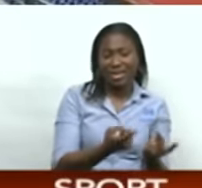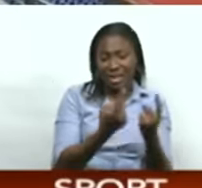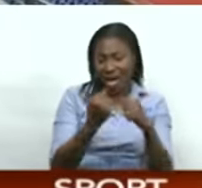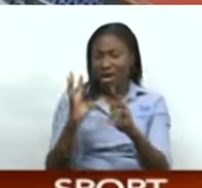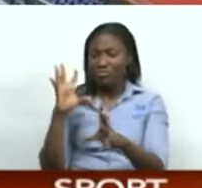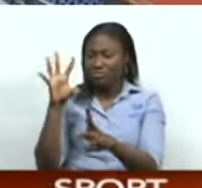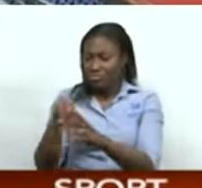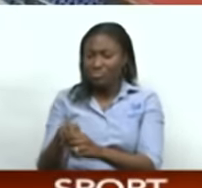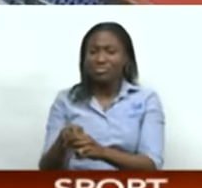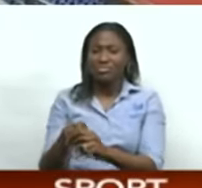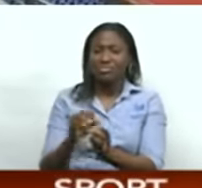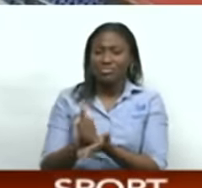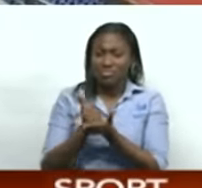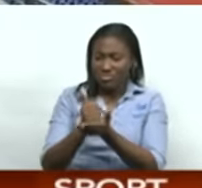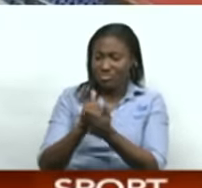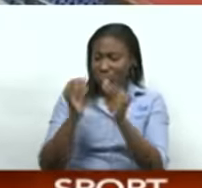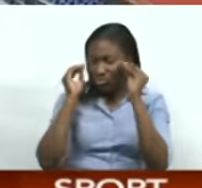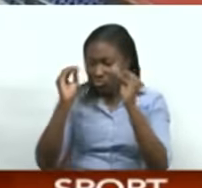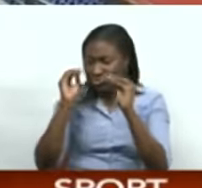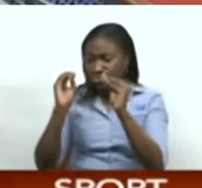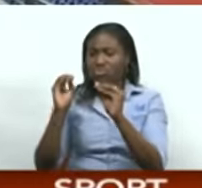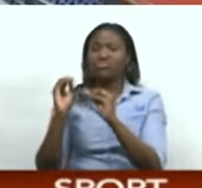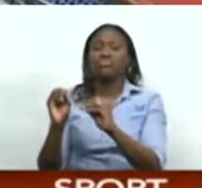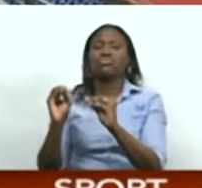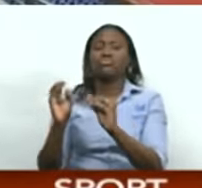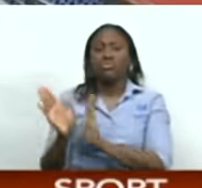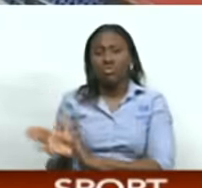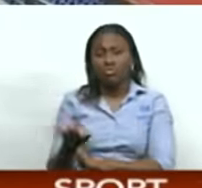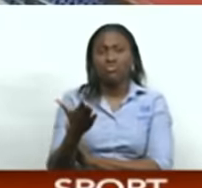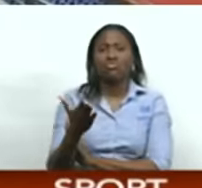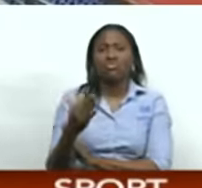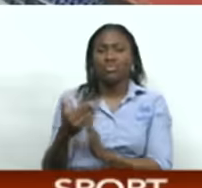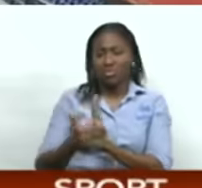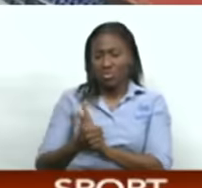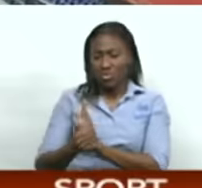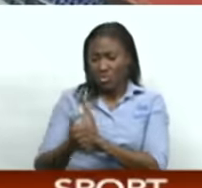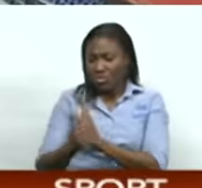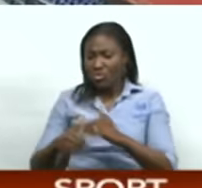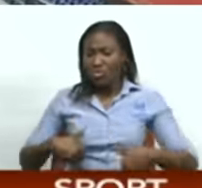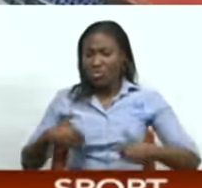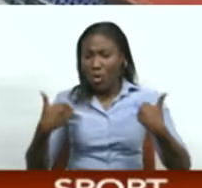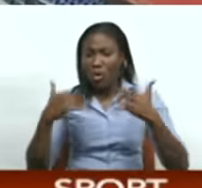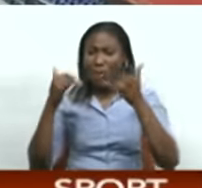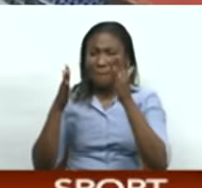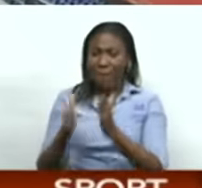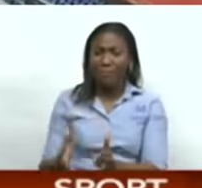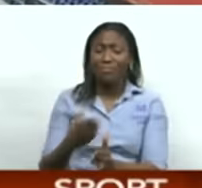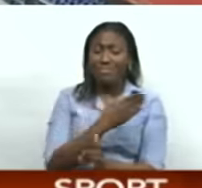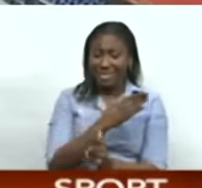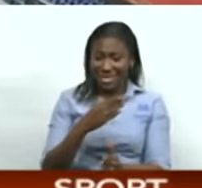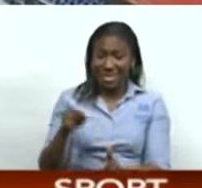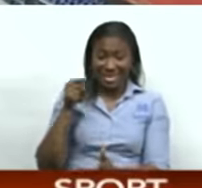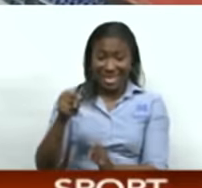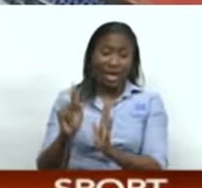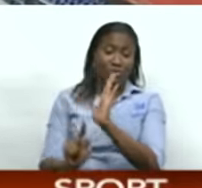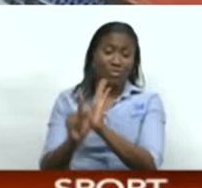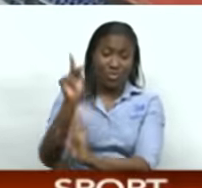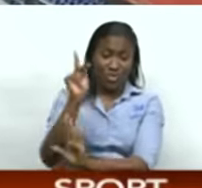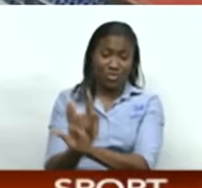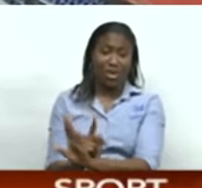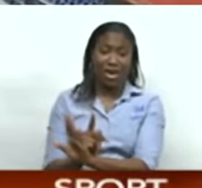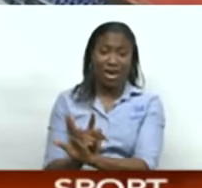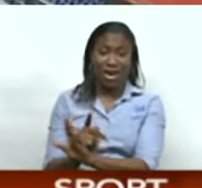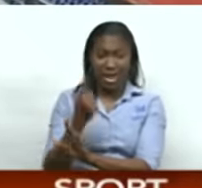and impart his knowledge and experience to these young players. And it is this very set program, this Cricket Academy